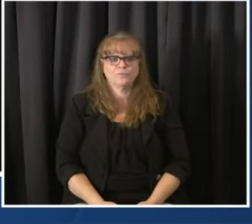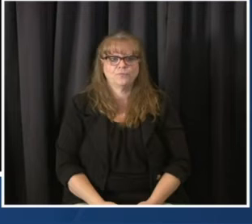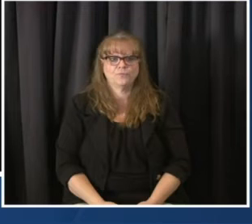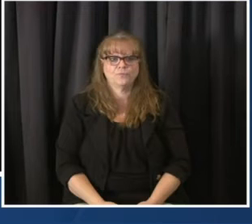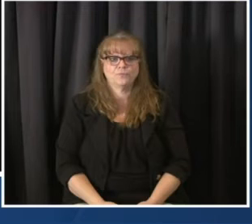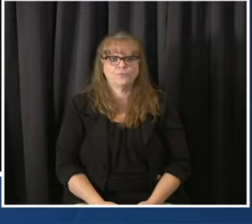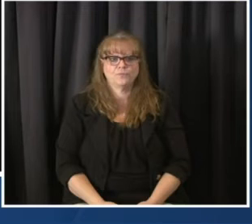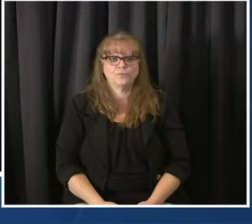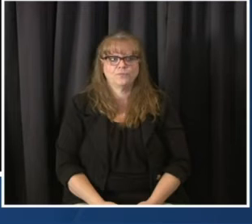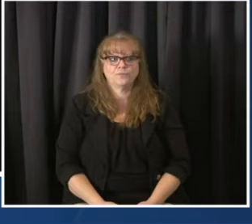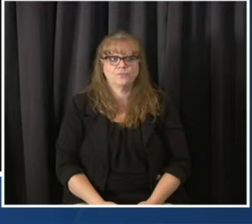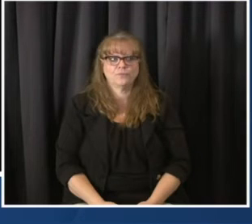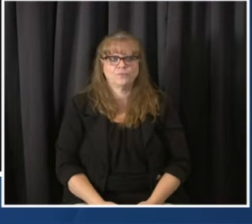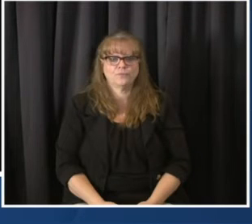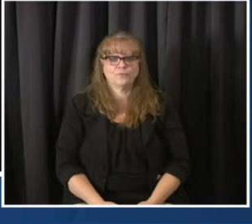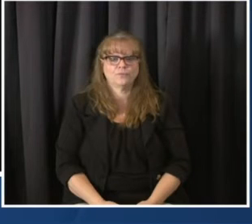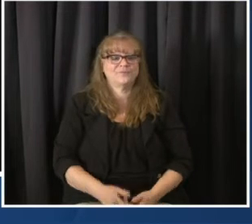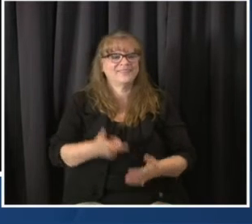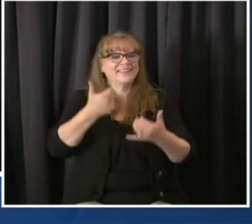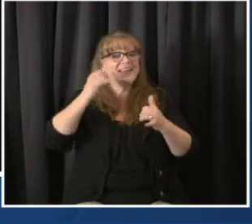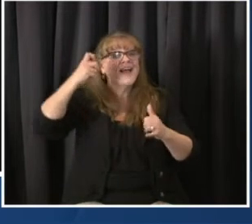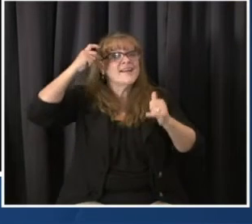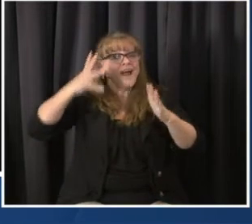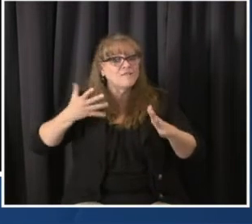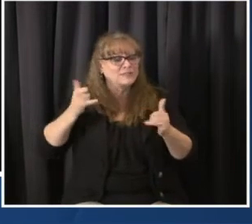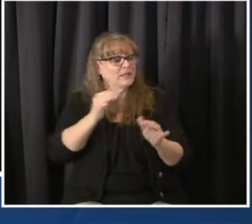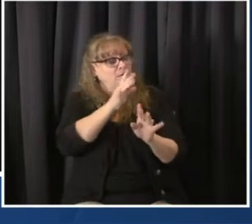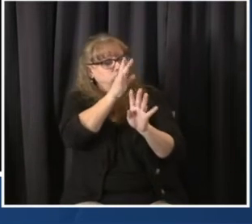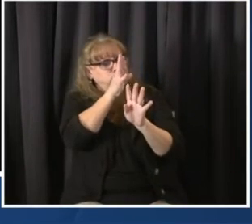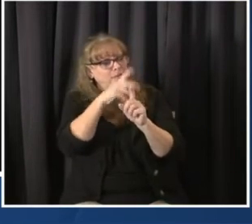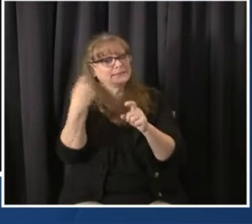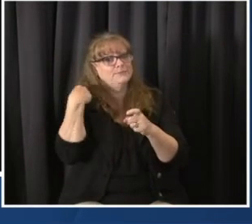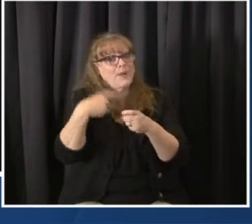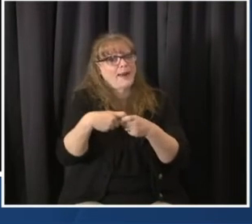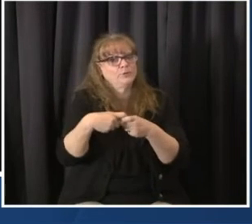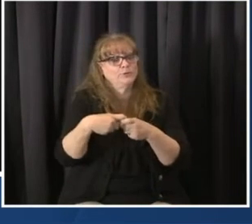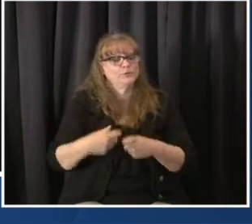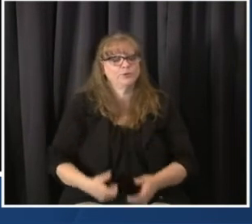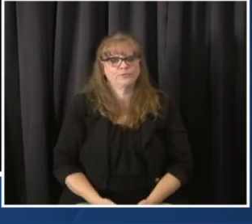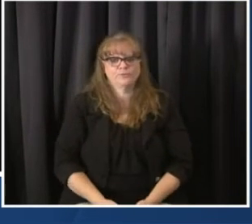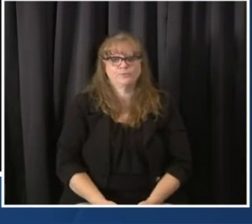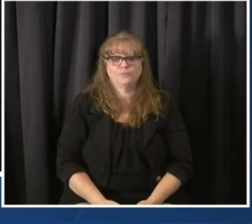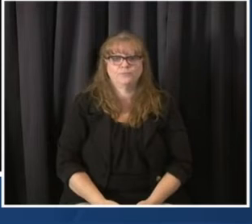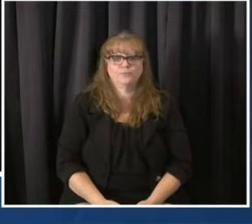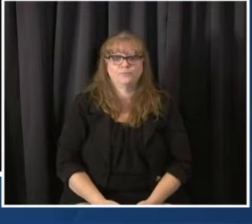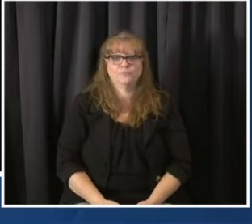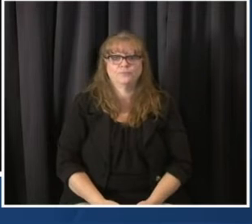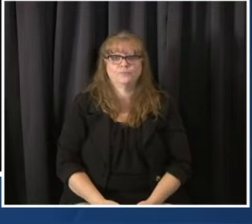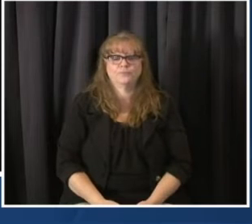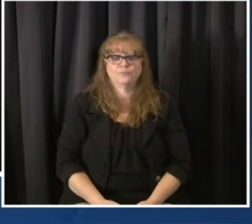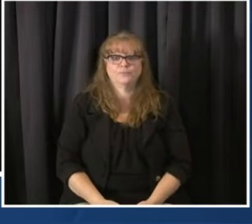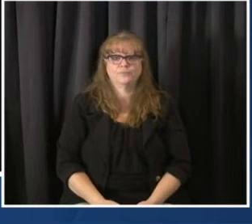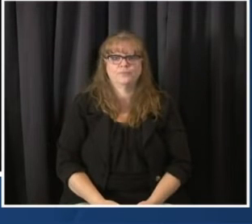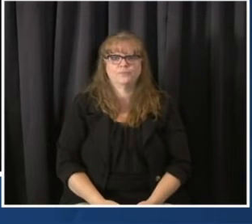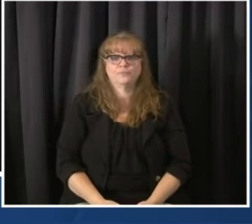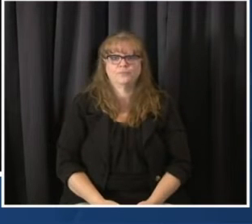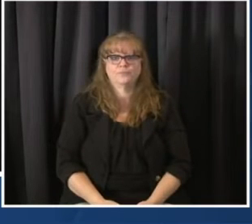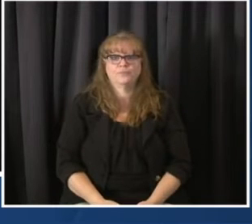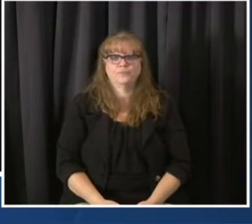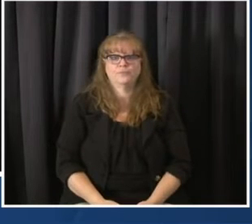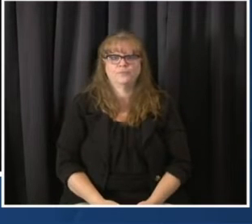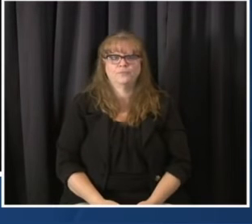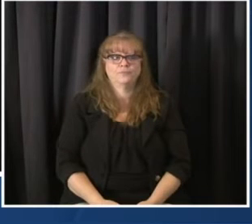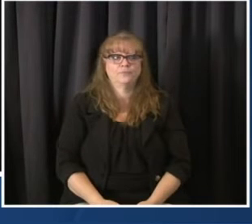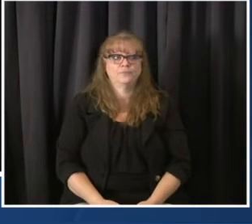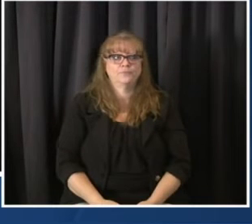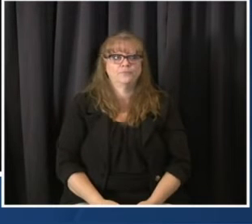no van a cambiar mucho. Esto es otro recordatorio de que las personas tienen